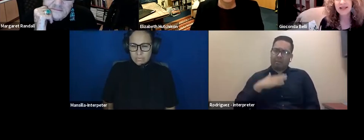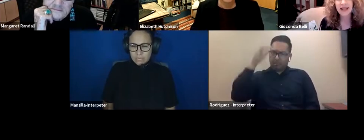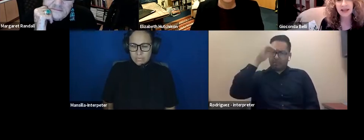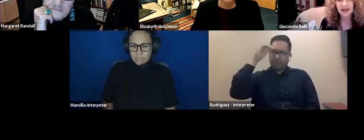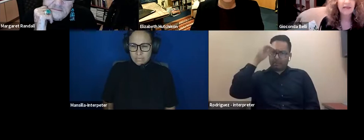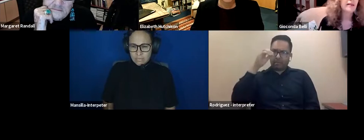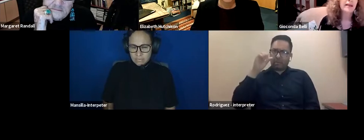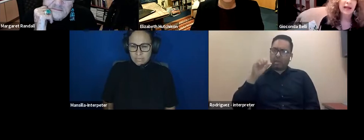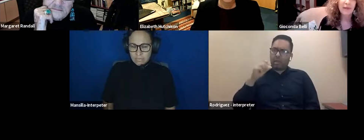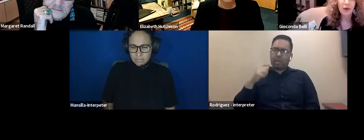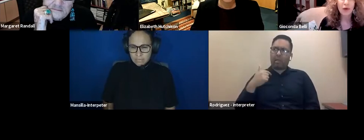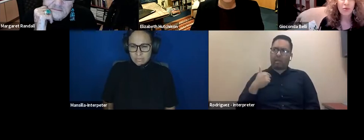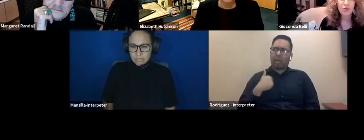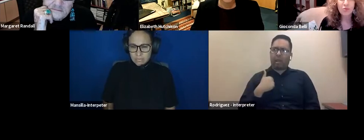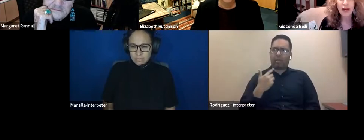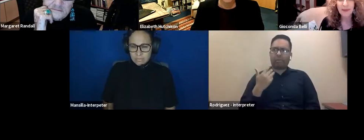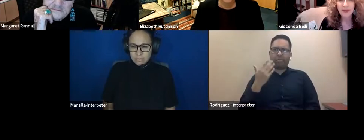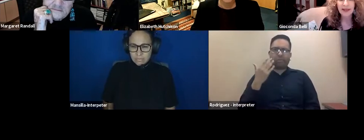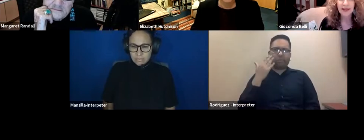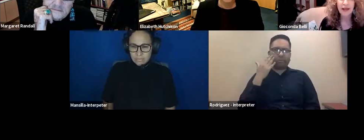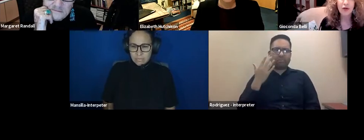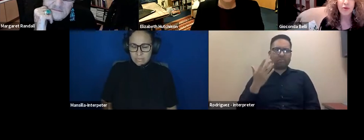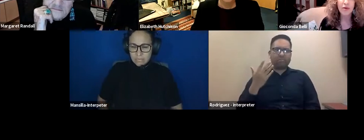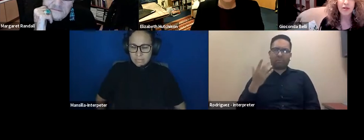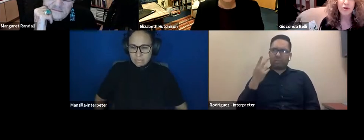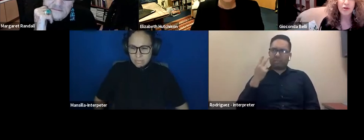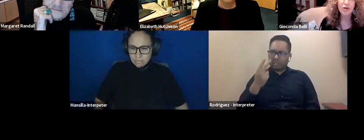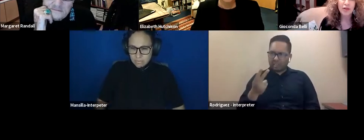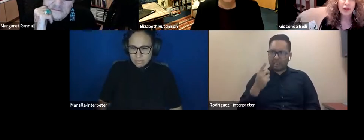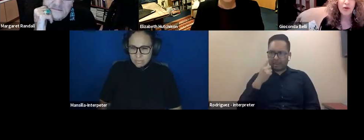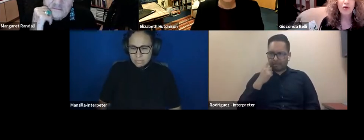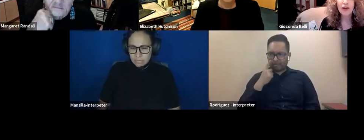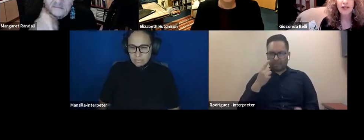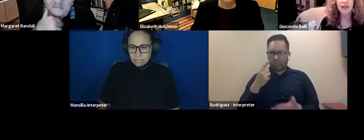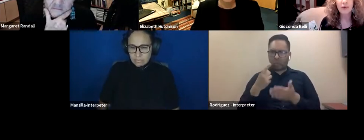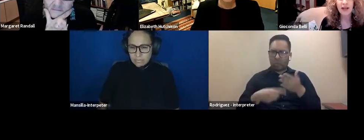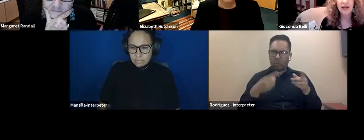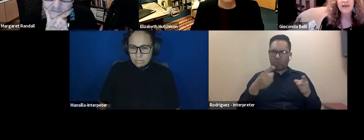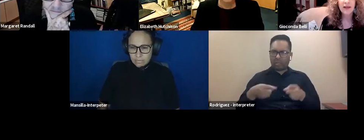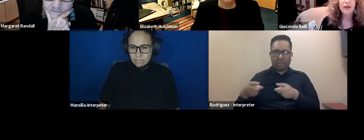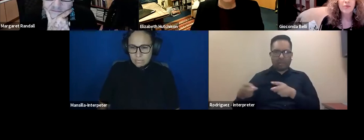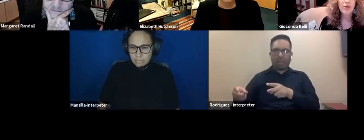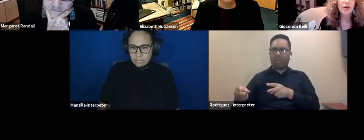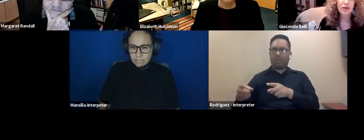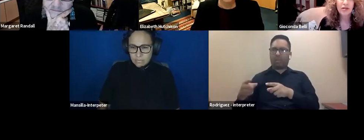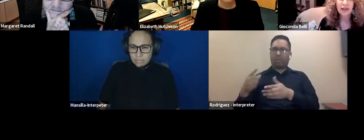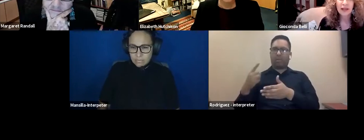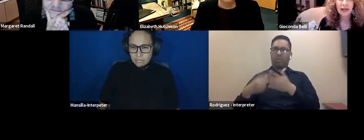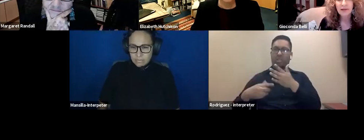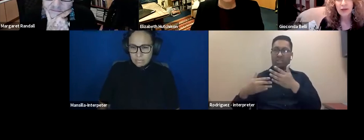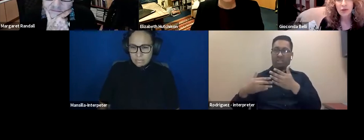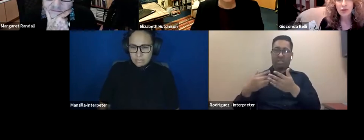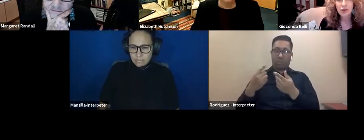had since then about what was happening and how it was not going the way we thought